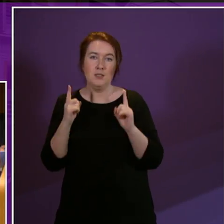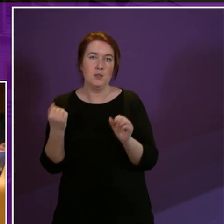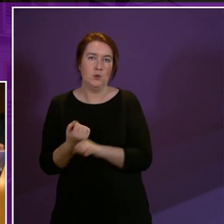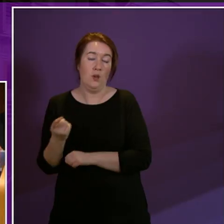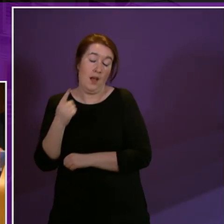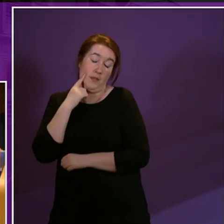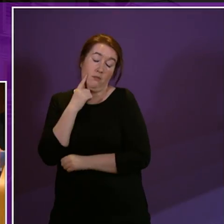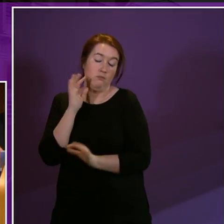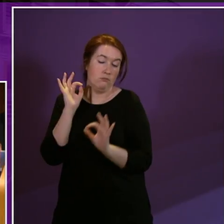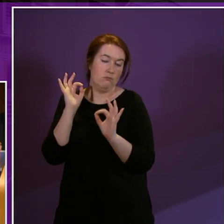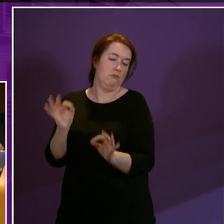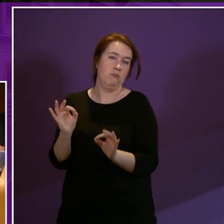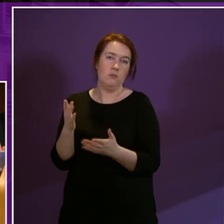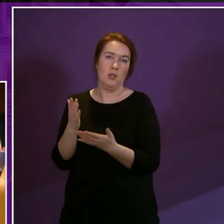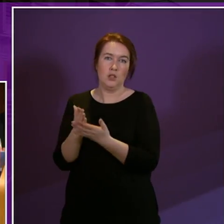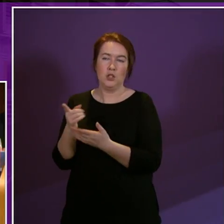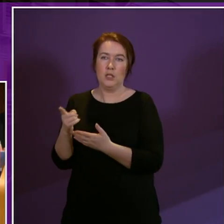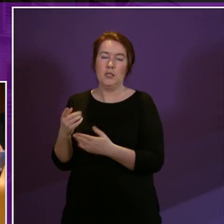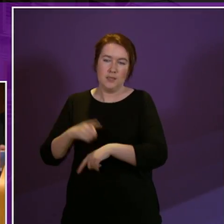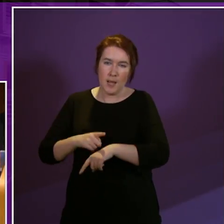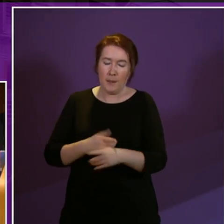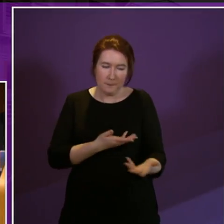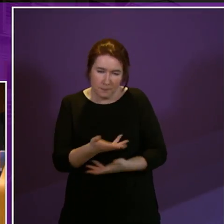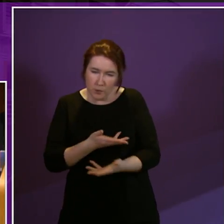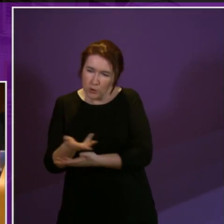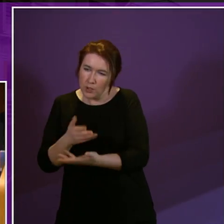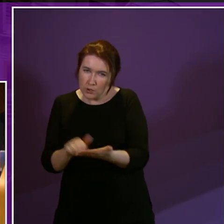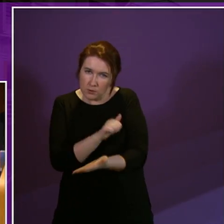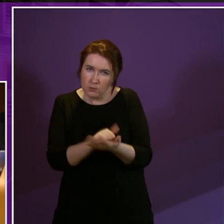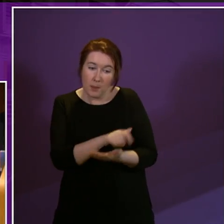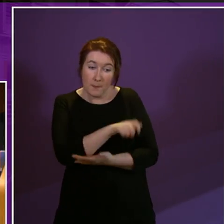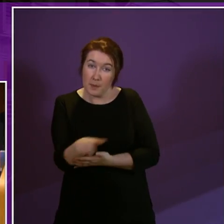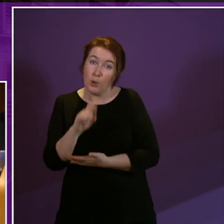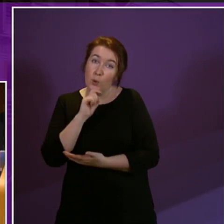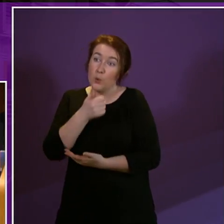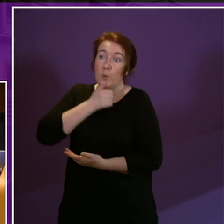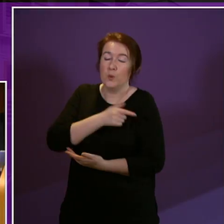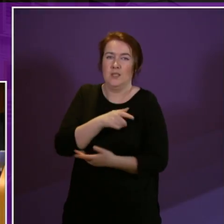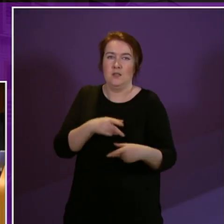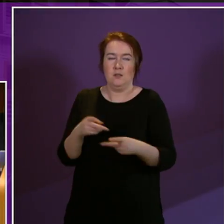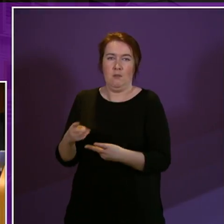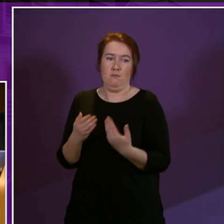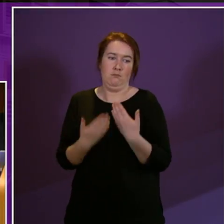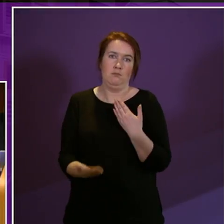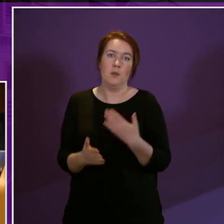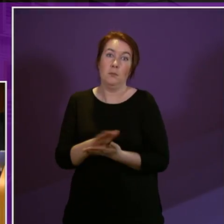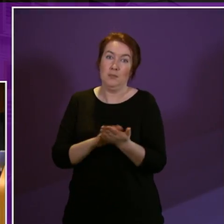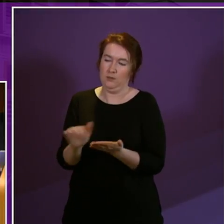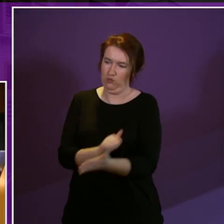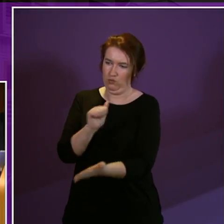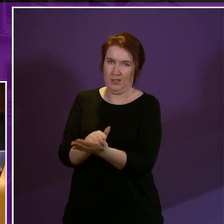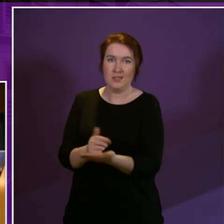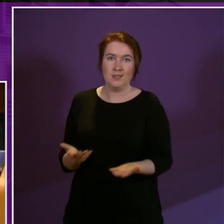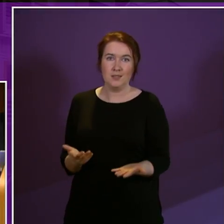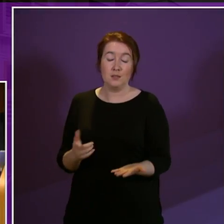excellent that she is taking the time to consult carefully with the people who will be using that system so that she gets it right